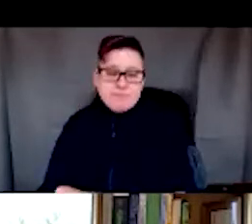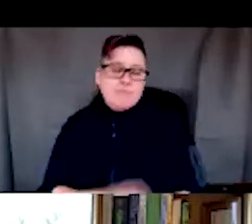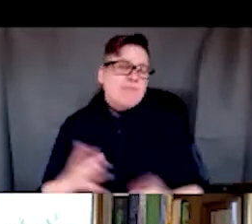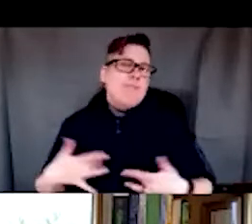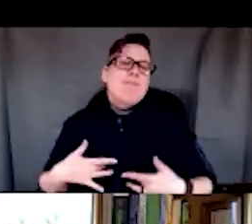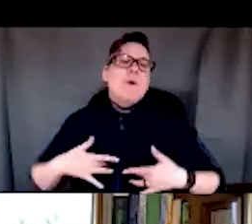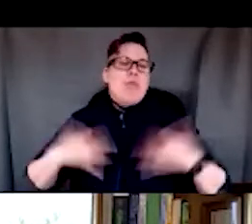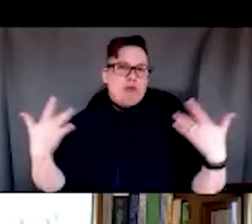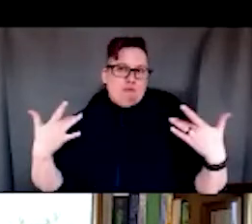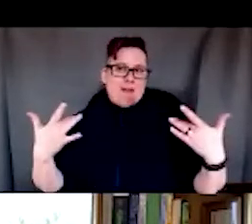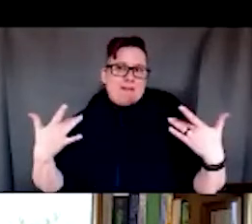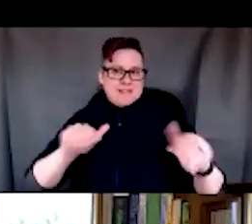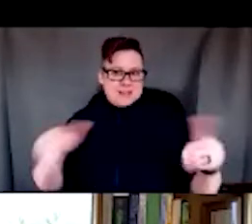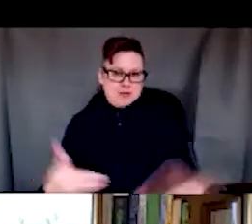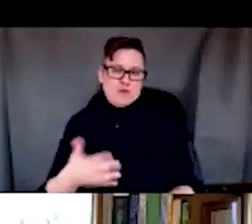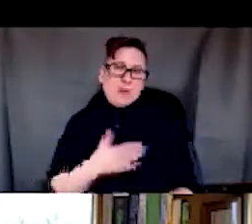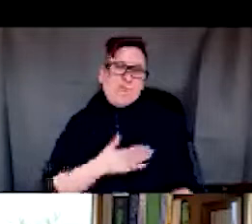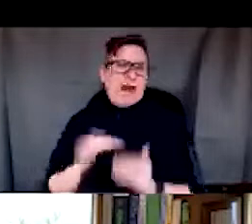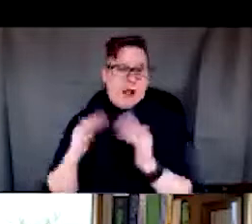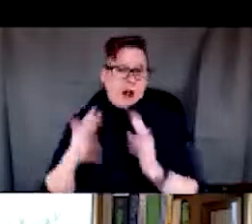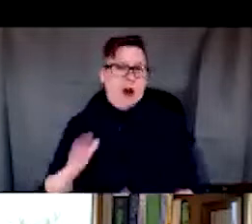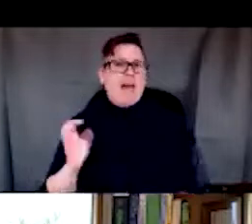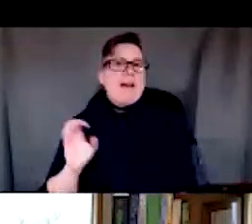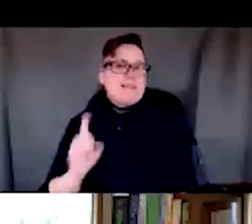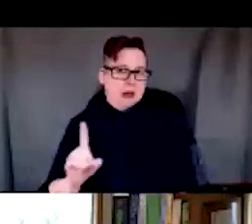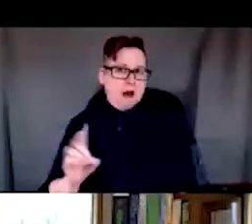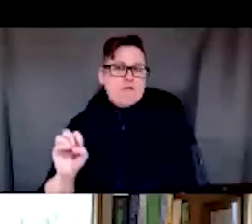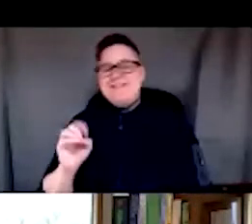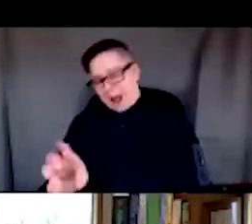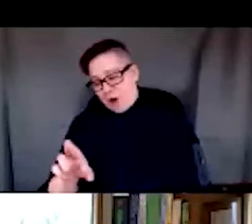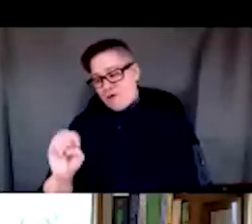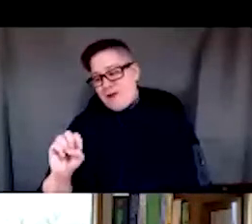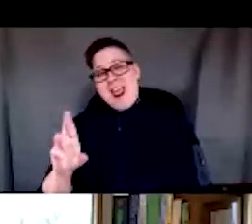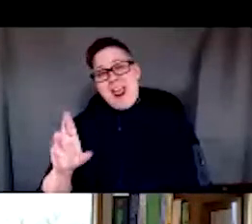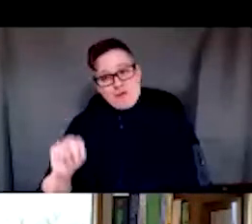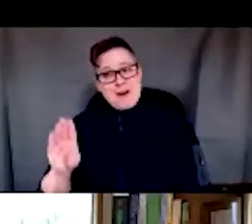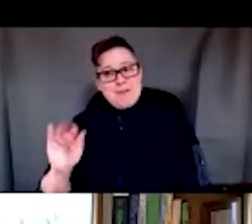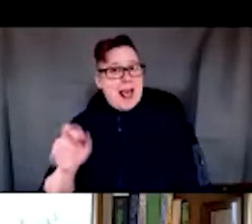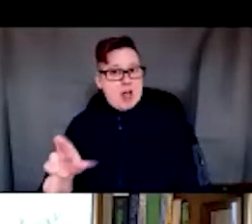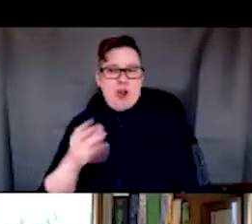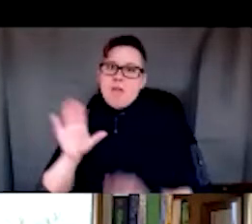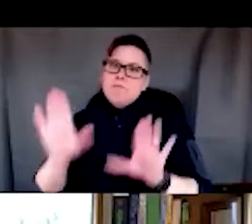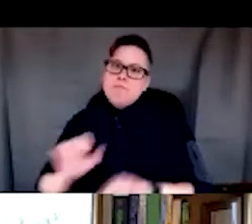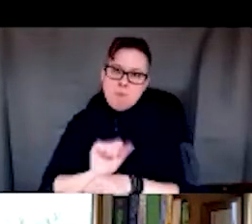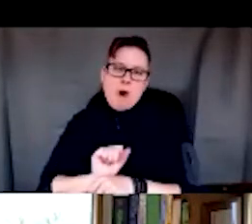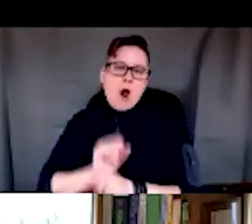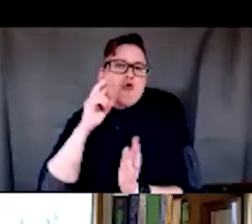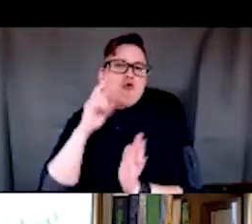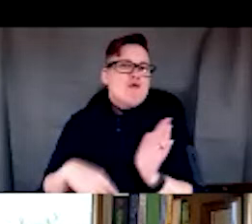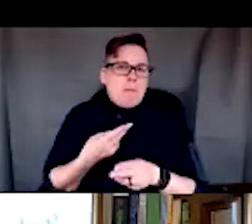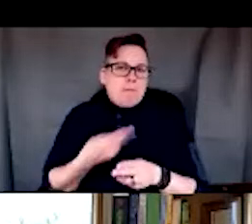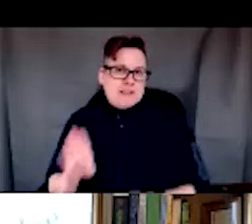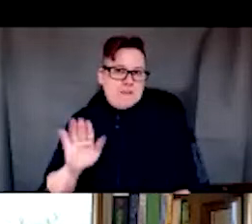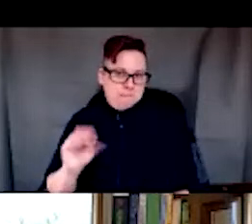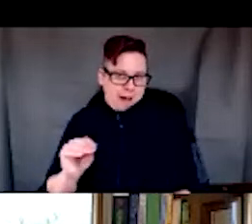delighted to present to you my esteemed colleague, Dr. Erin Baylor, and some of the phenomenal work that she's been doing. I'm going to read a brief bio of Dr.